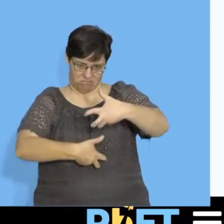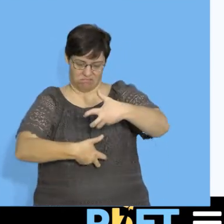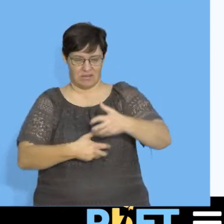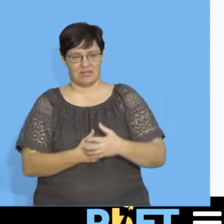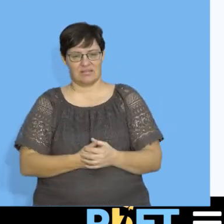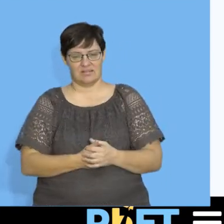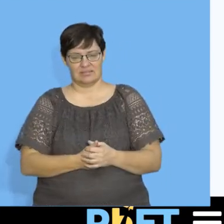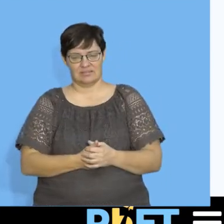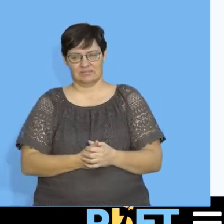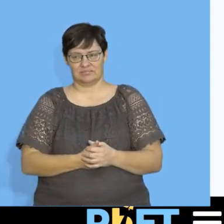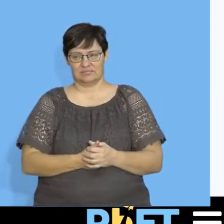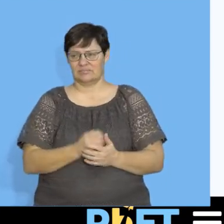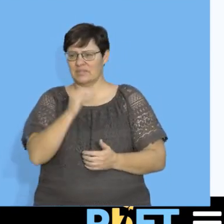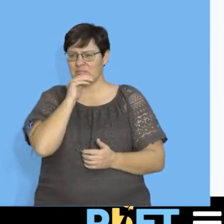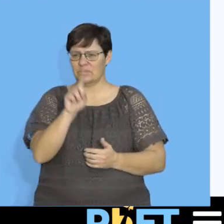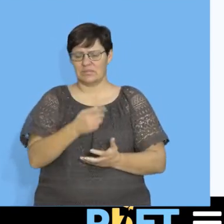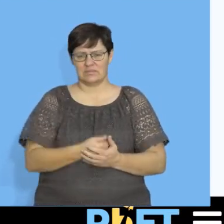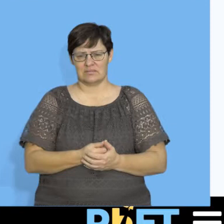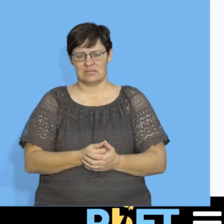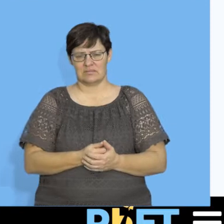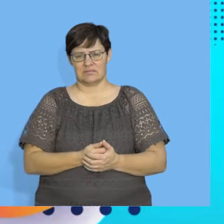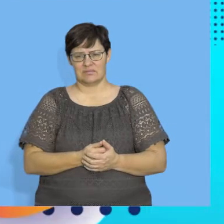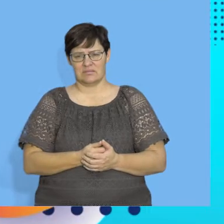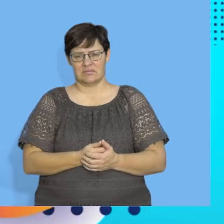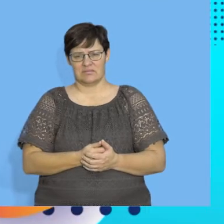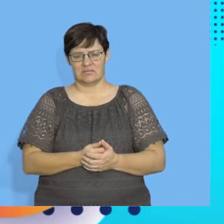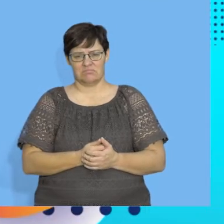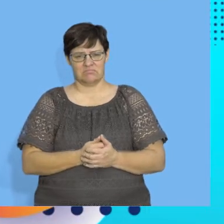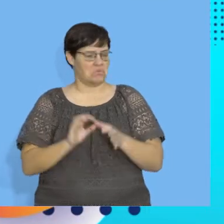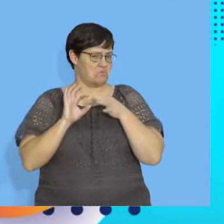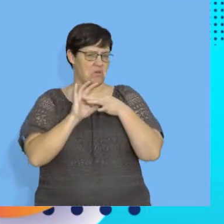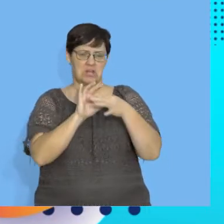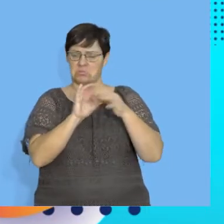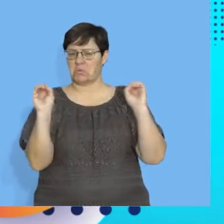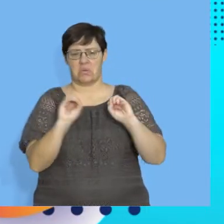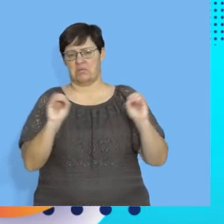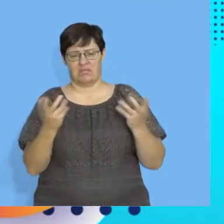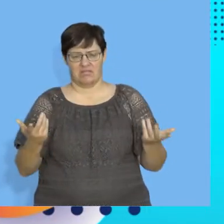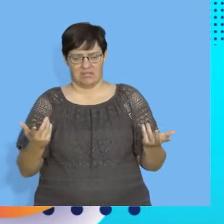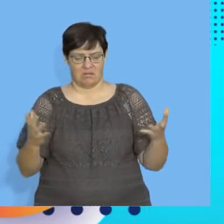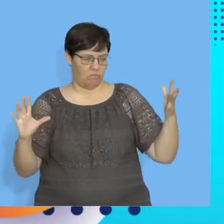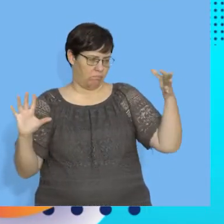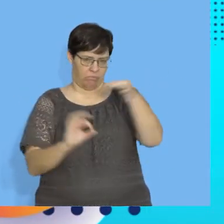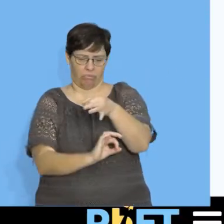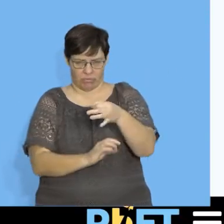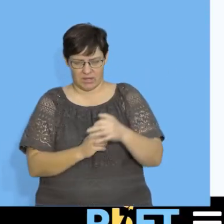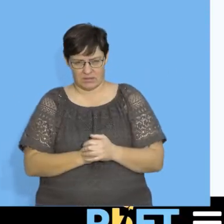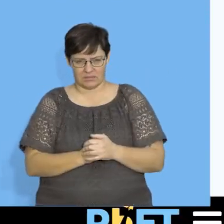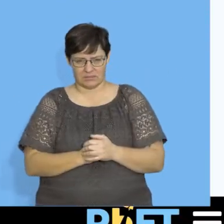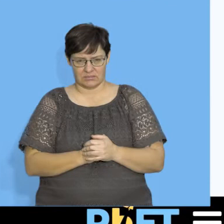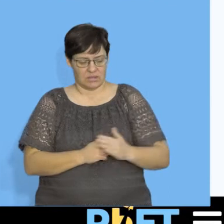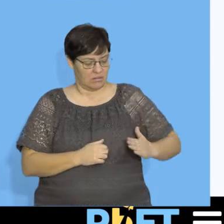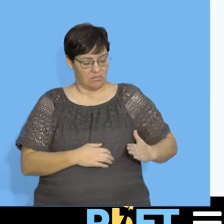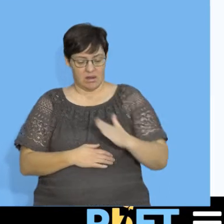Correlation is zero. What does that mean? There's no relationship. Look at this. We can't even